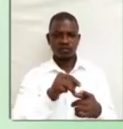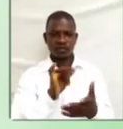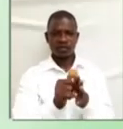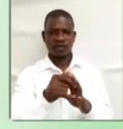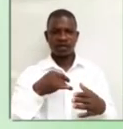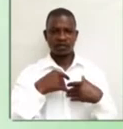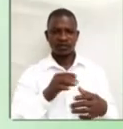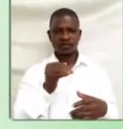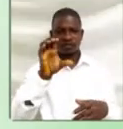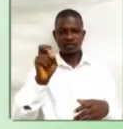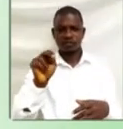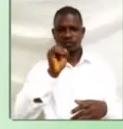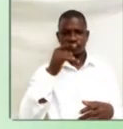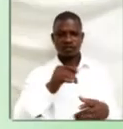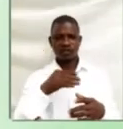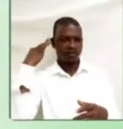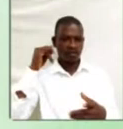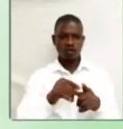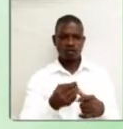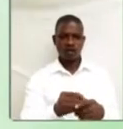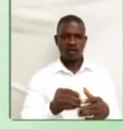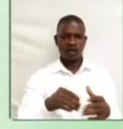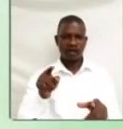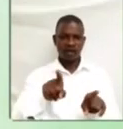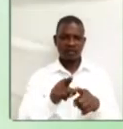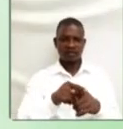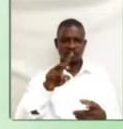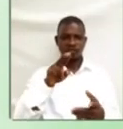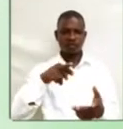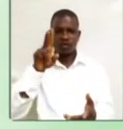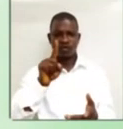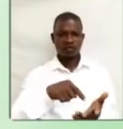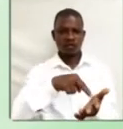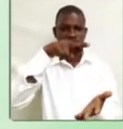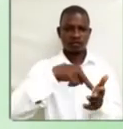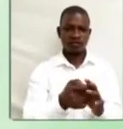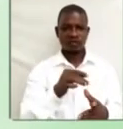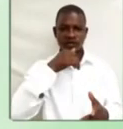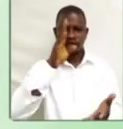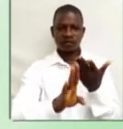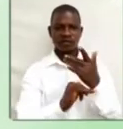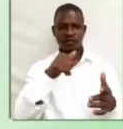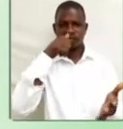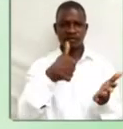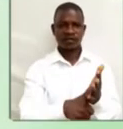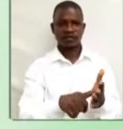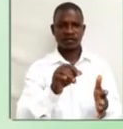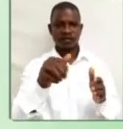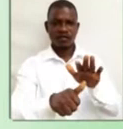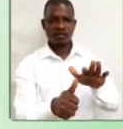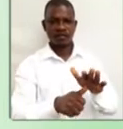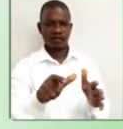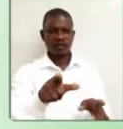sound or sounds as the one represented by the letter underlined.